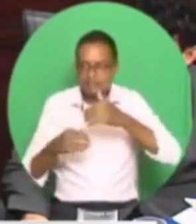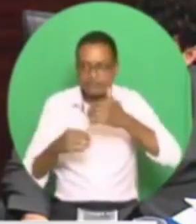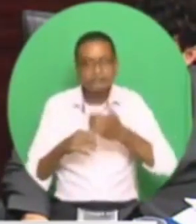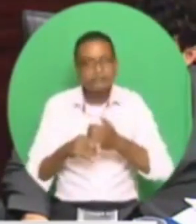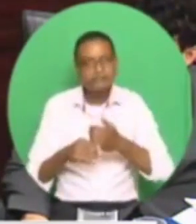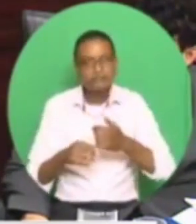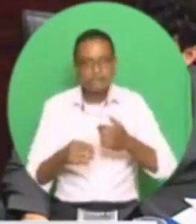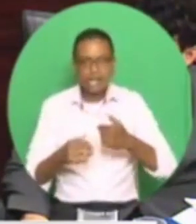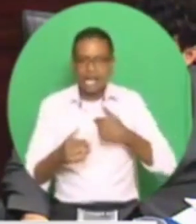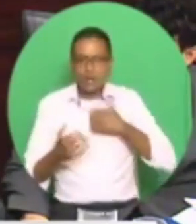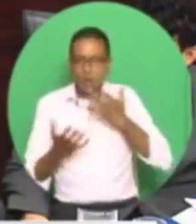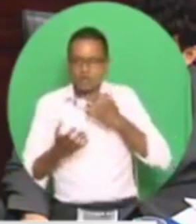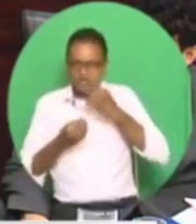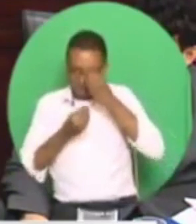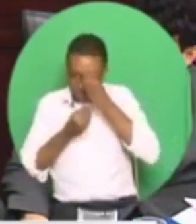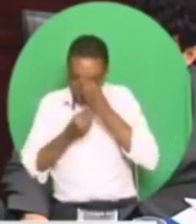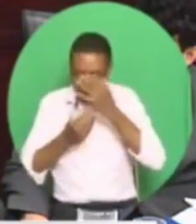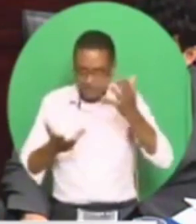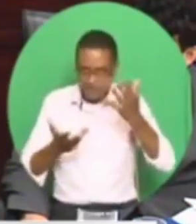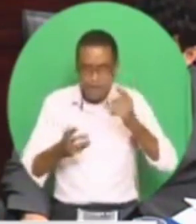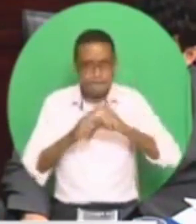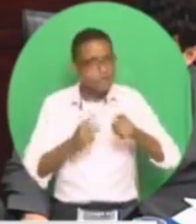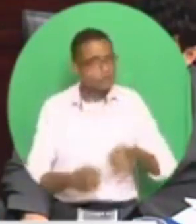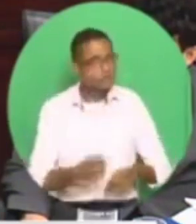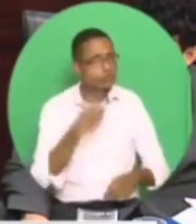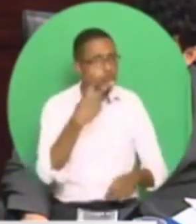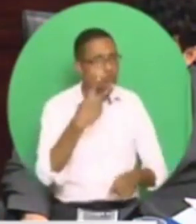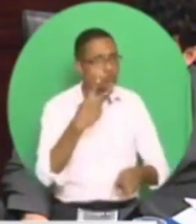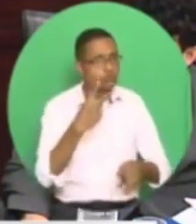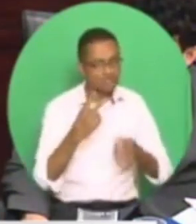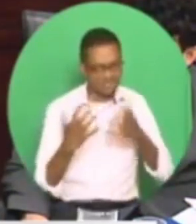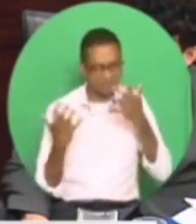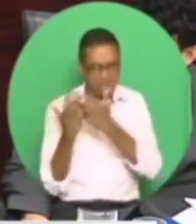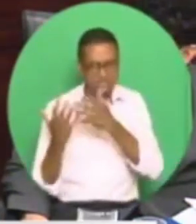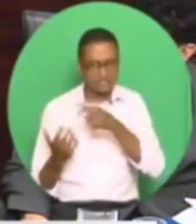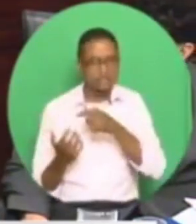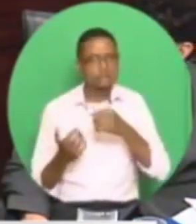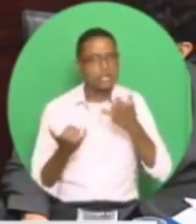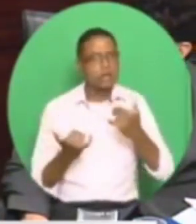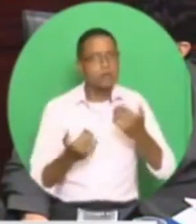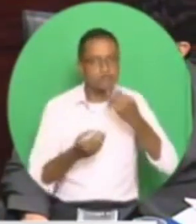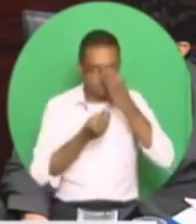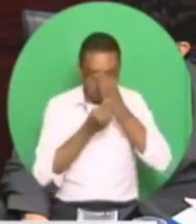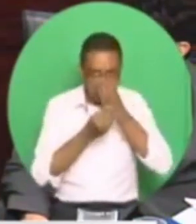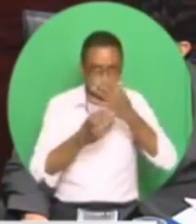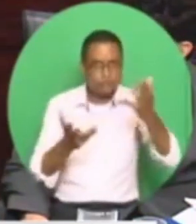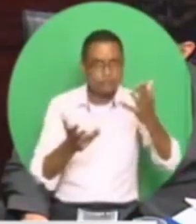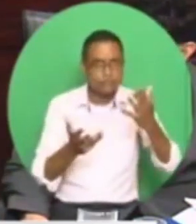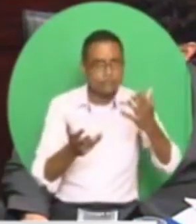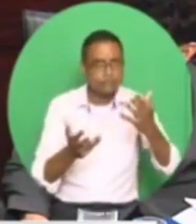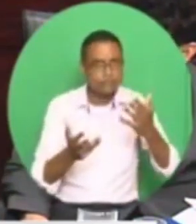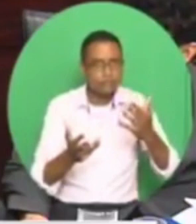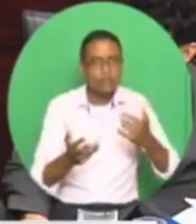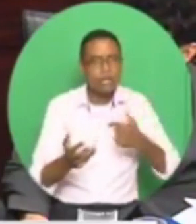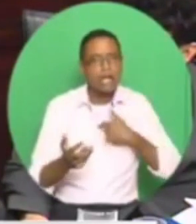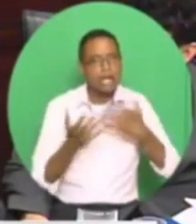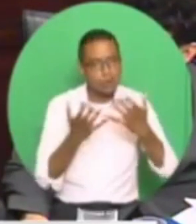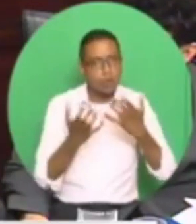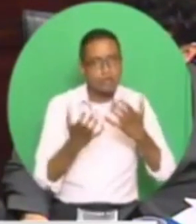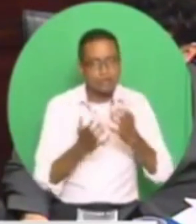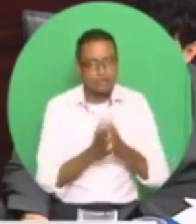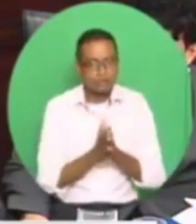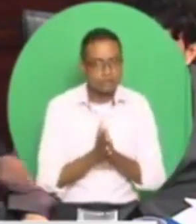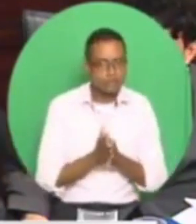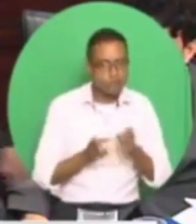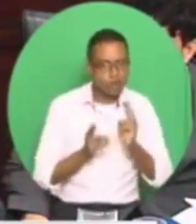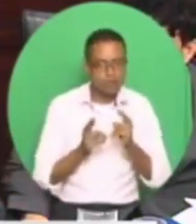I don't want to go there. Madam Speaker, there are two matters related to that that I will go to, certainly. I want to go to eagerly.